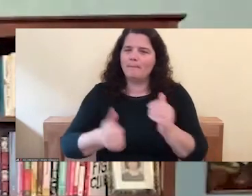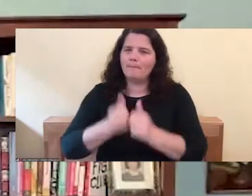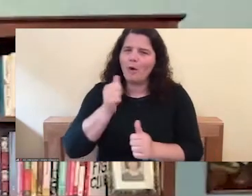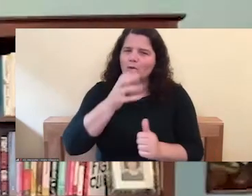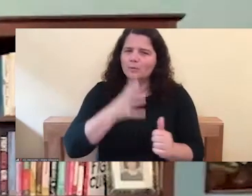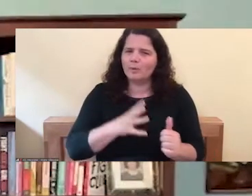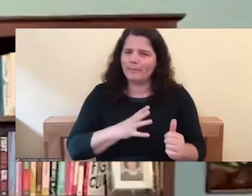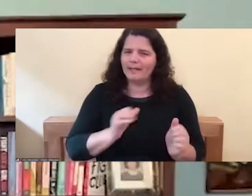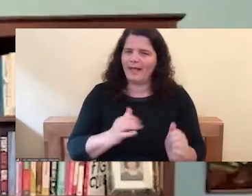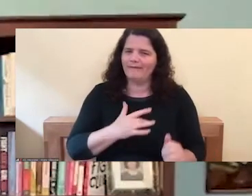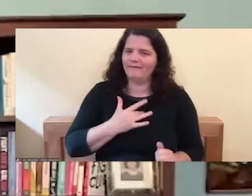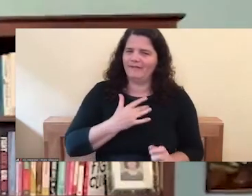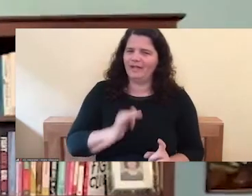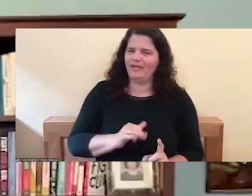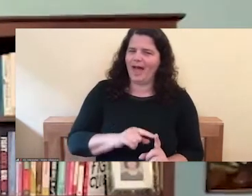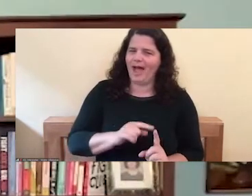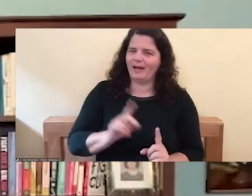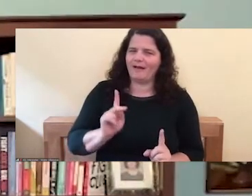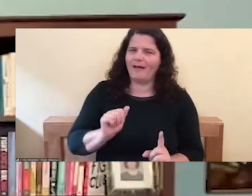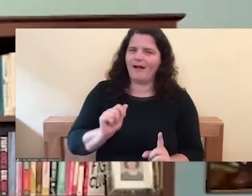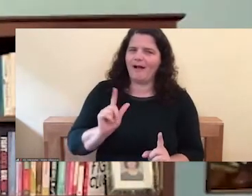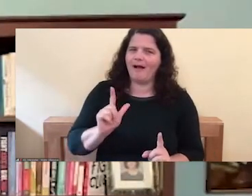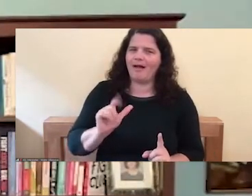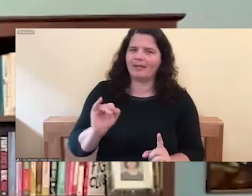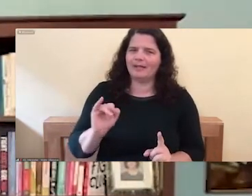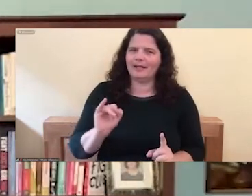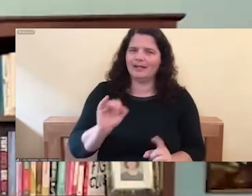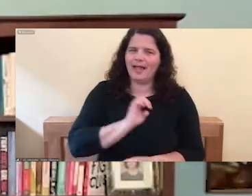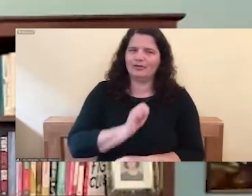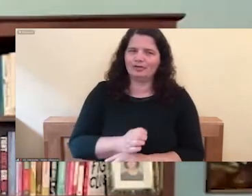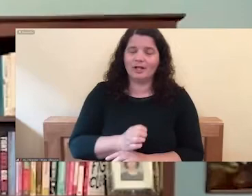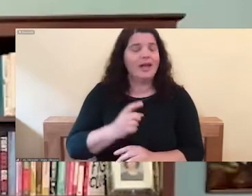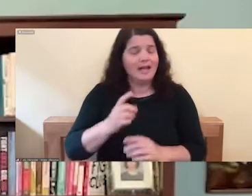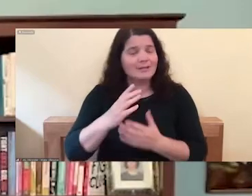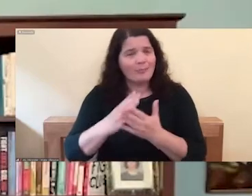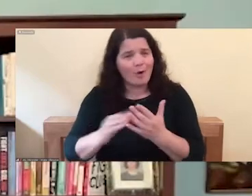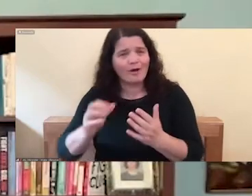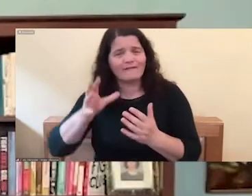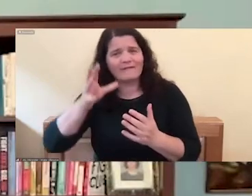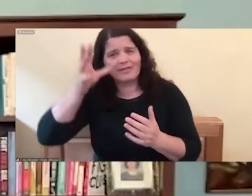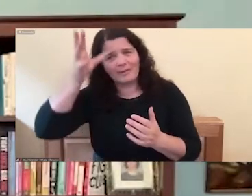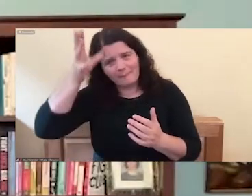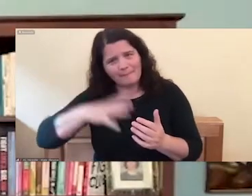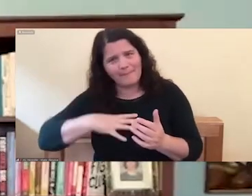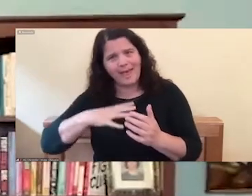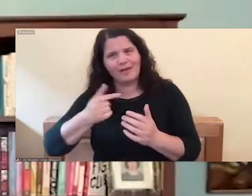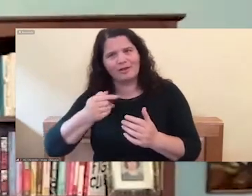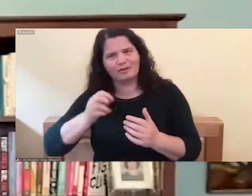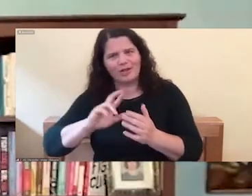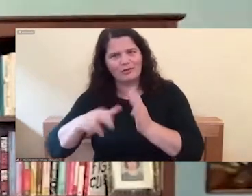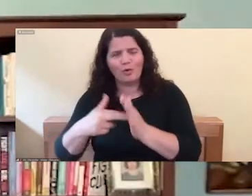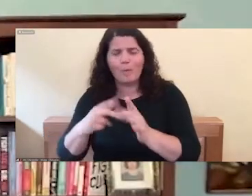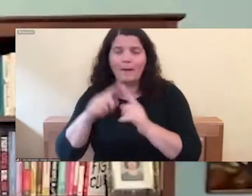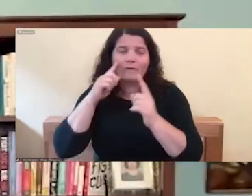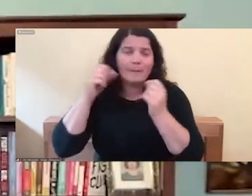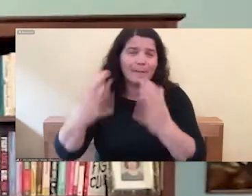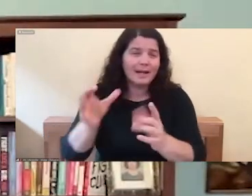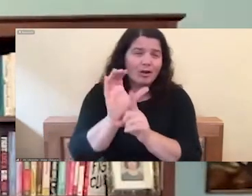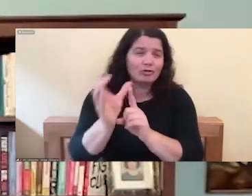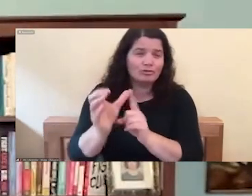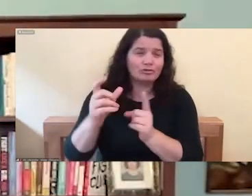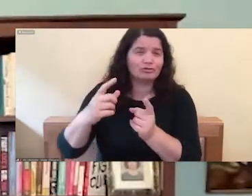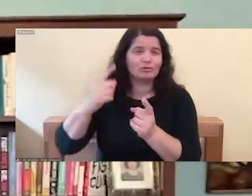even though it's part of the male gender role is actually in many cultures considered a feminine energy. It's the energy of destruction